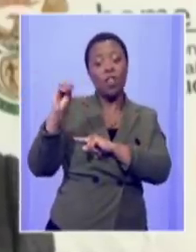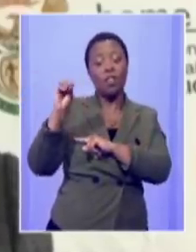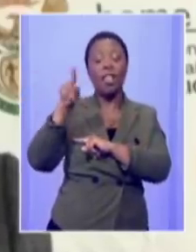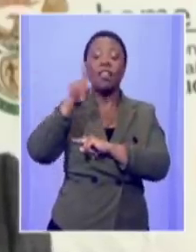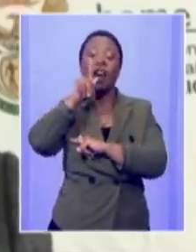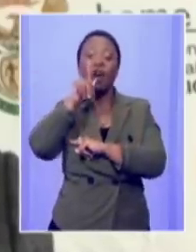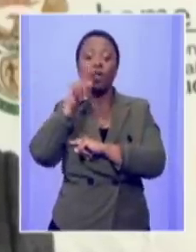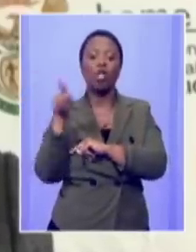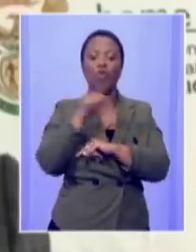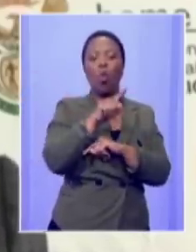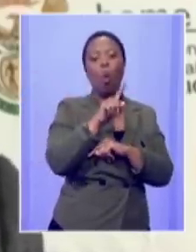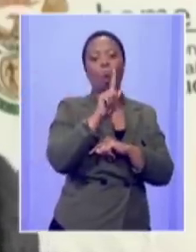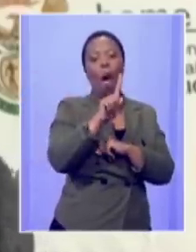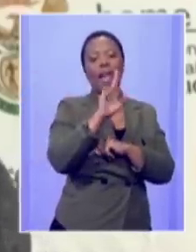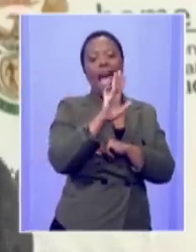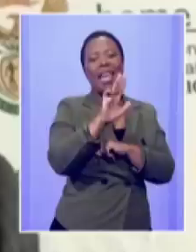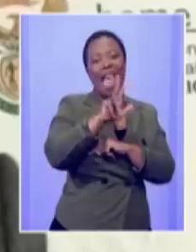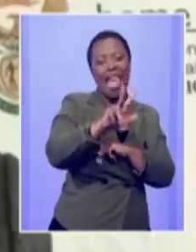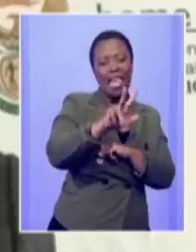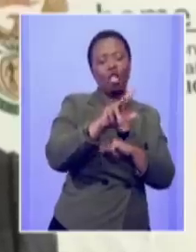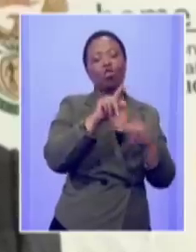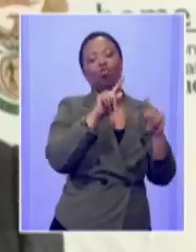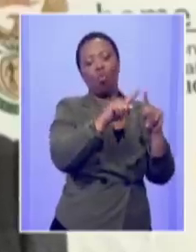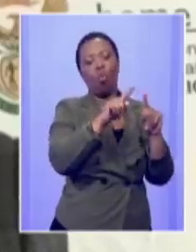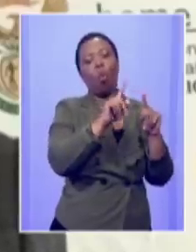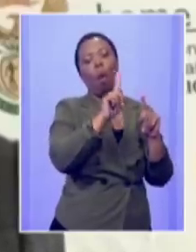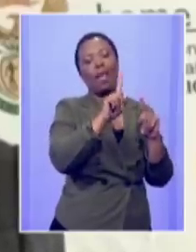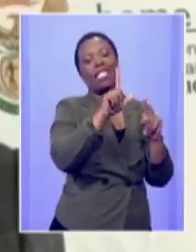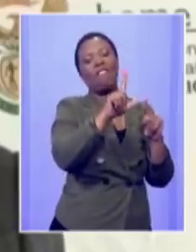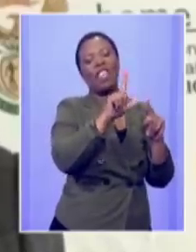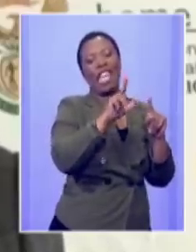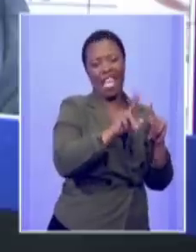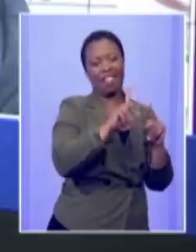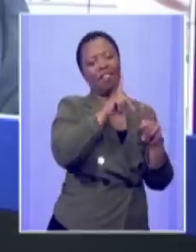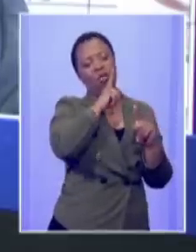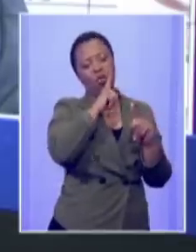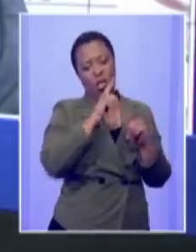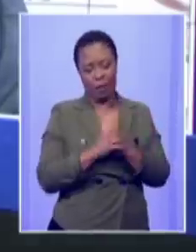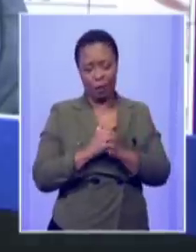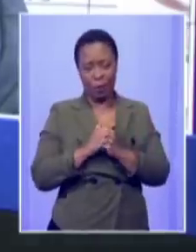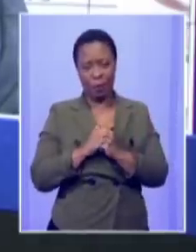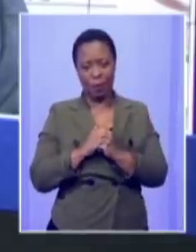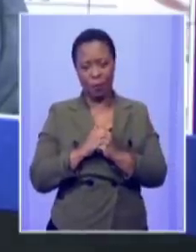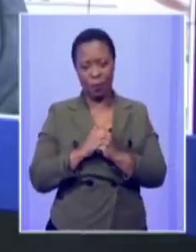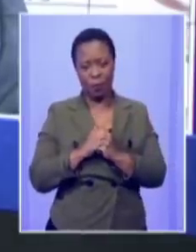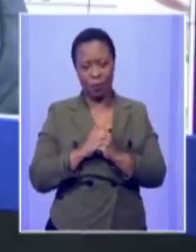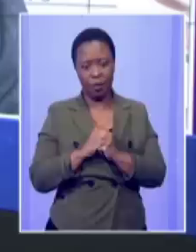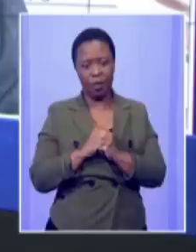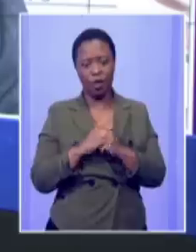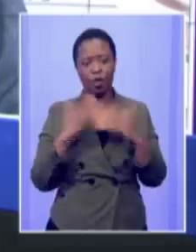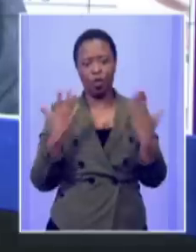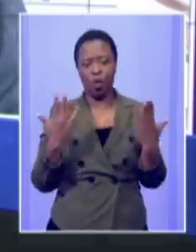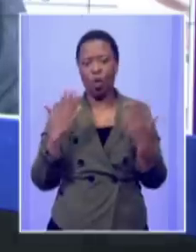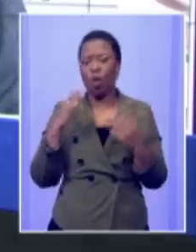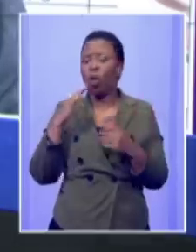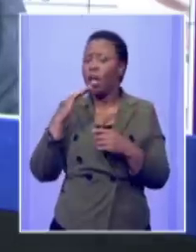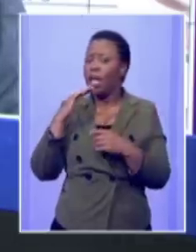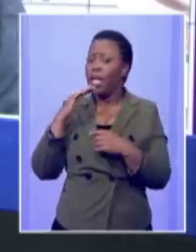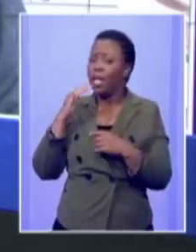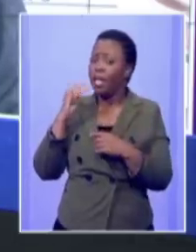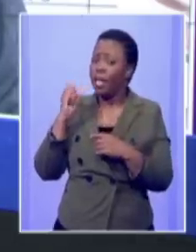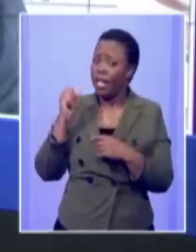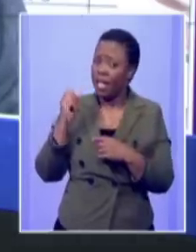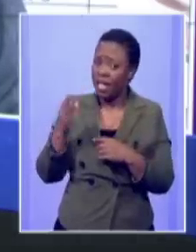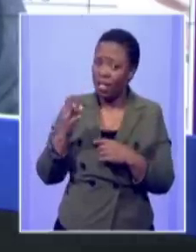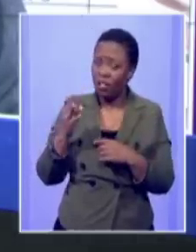198 178 000 to 178 000. so if you are to end the